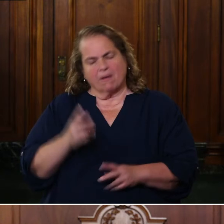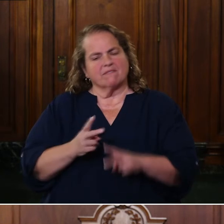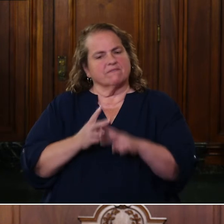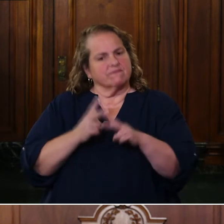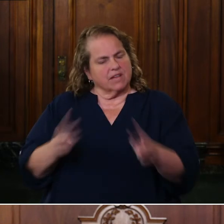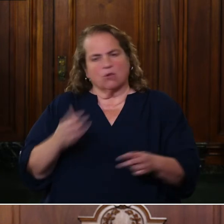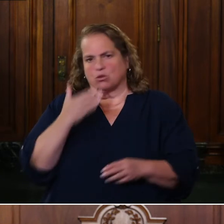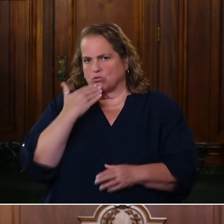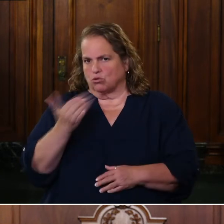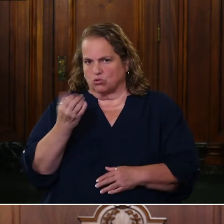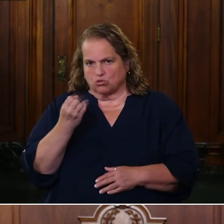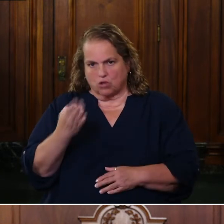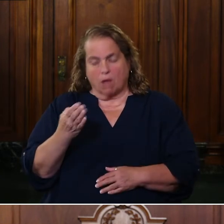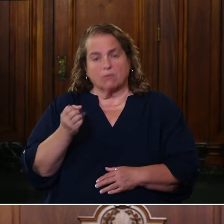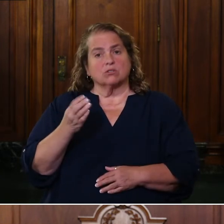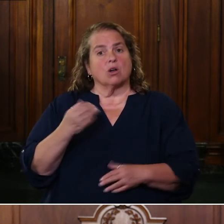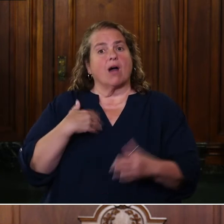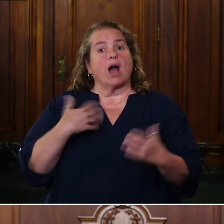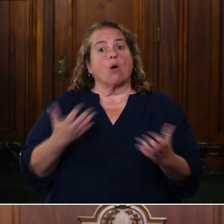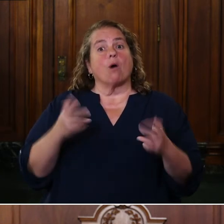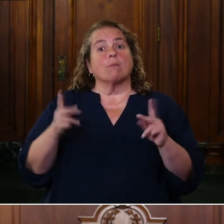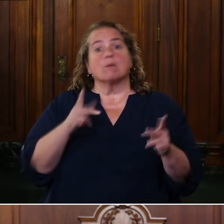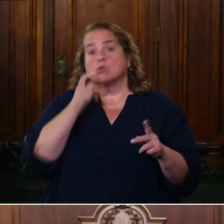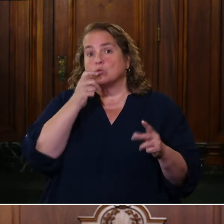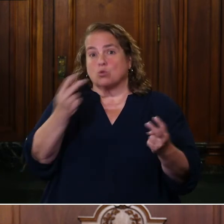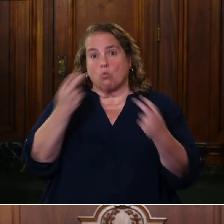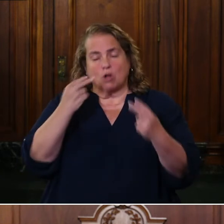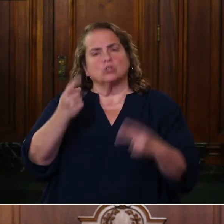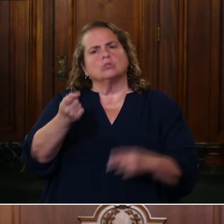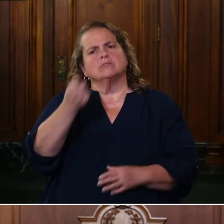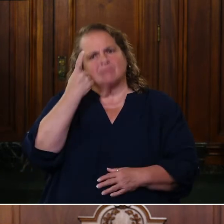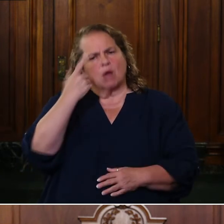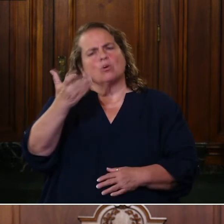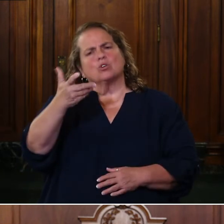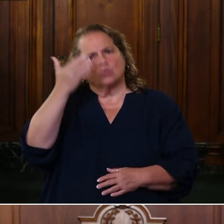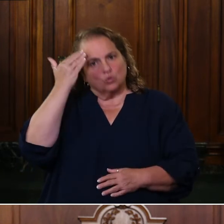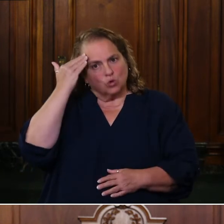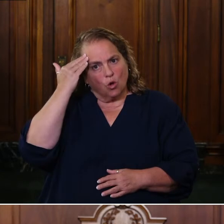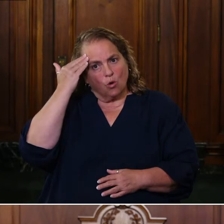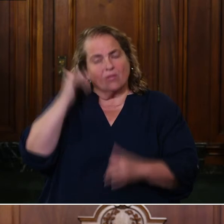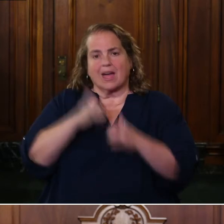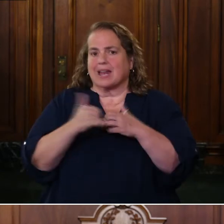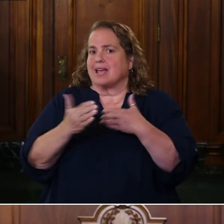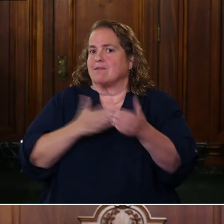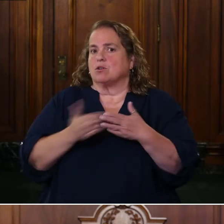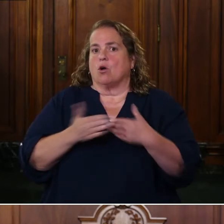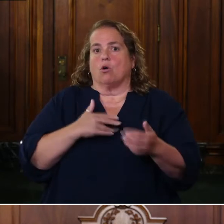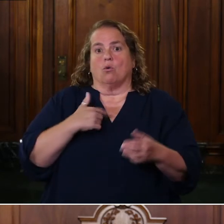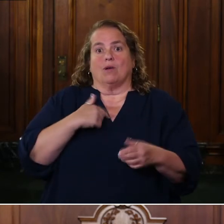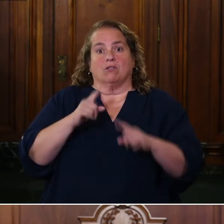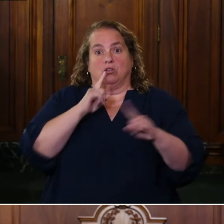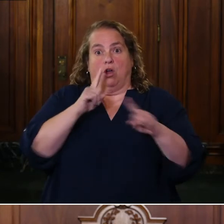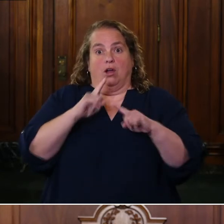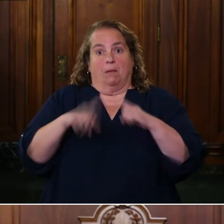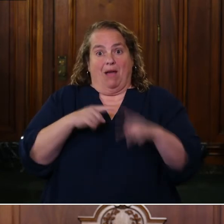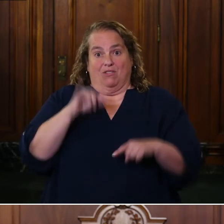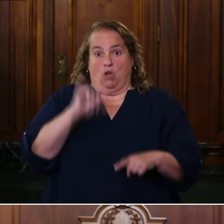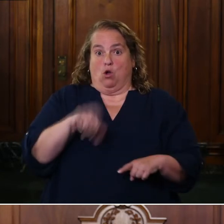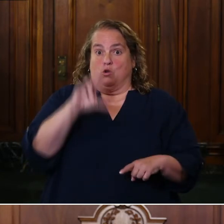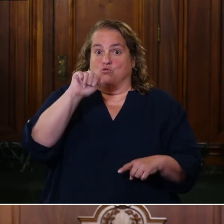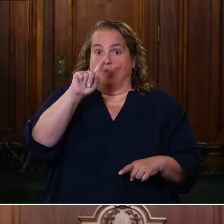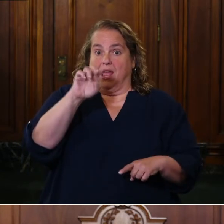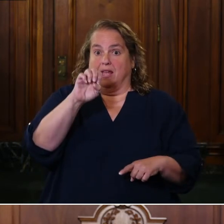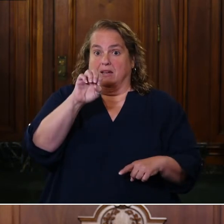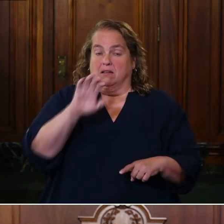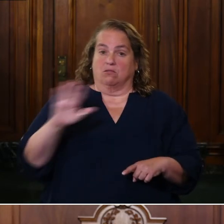job. And so I want folks who are watching this to know that even though we talk about those rates across the